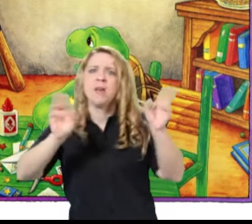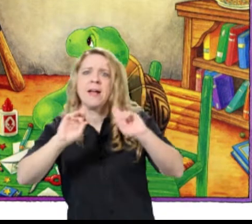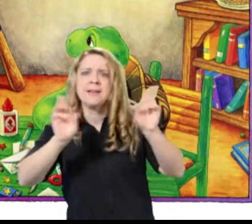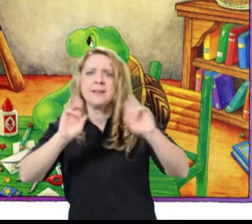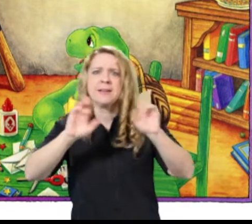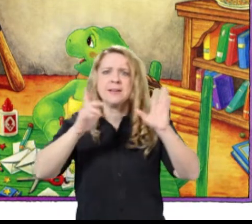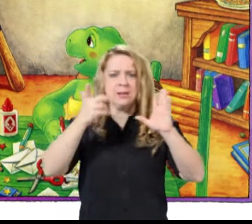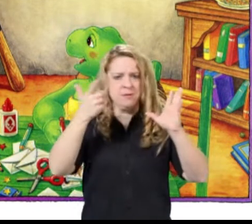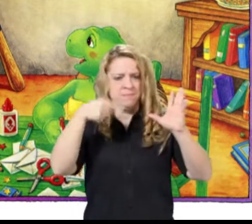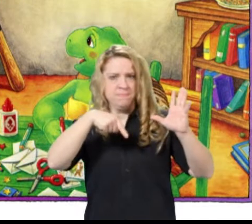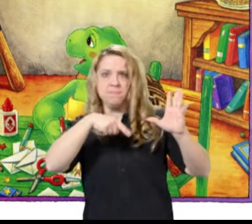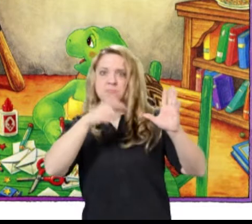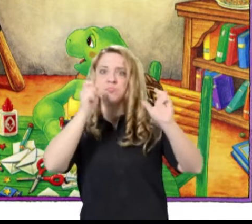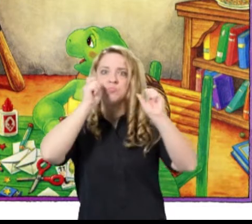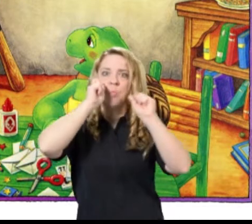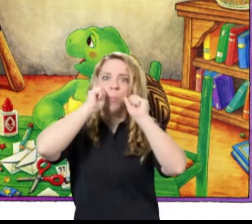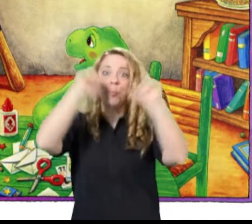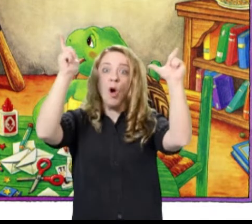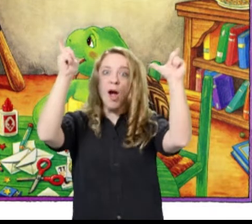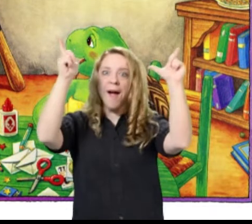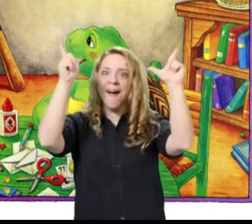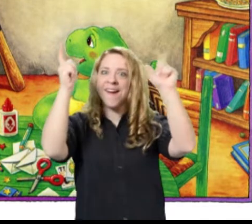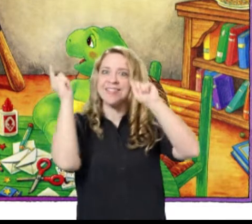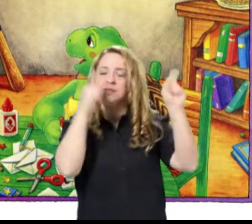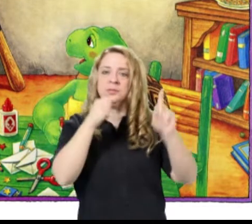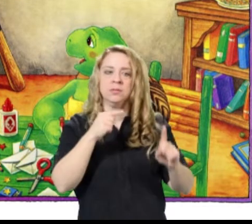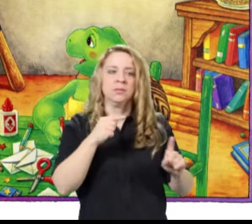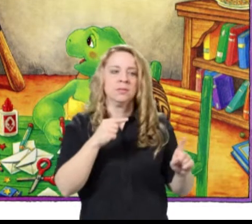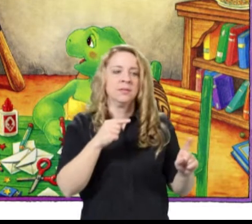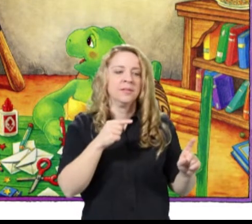smiled. Well, hurry up. You'll miss the bus.